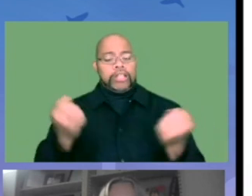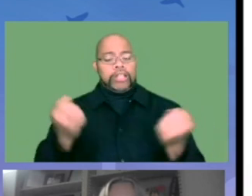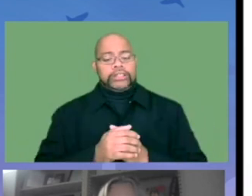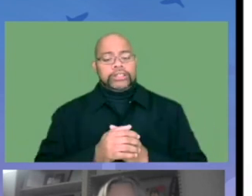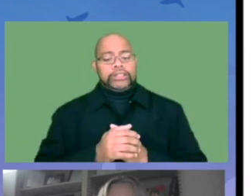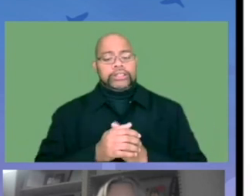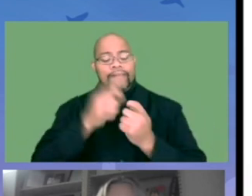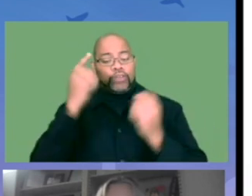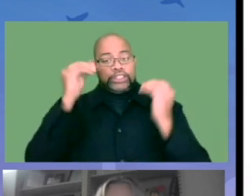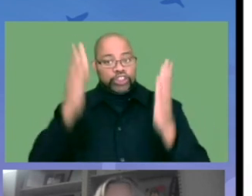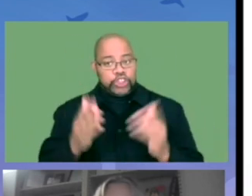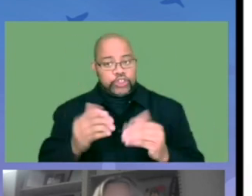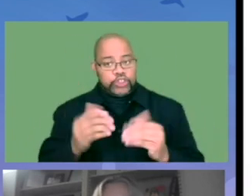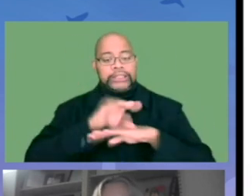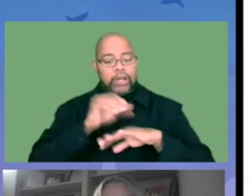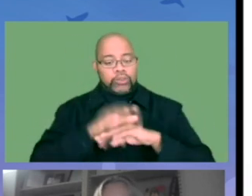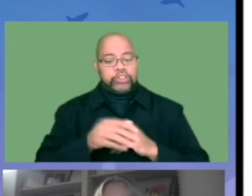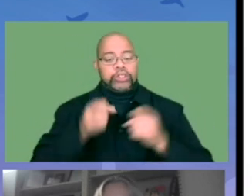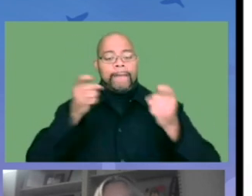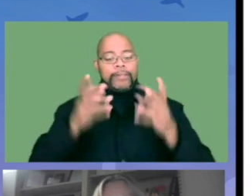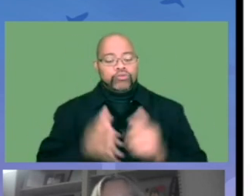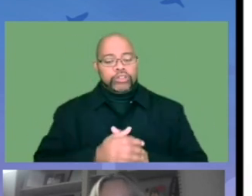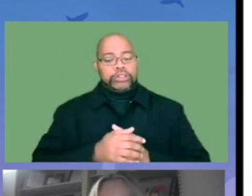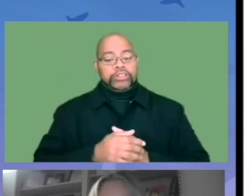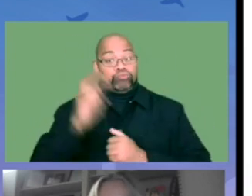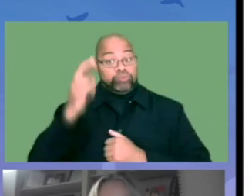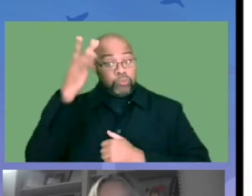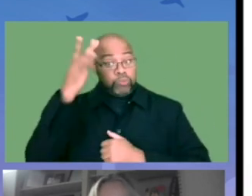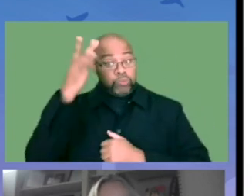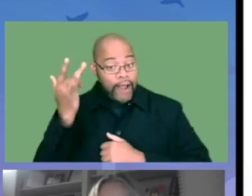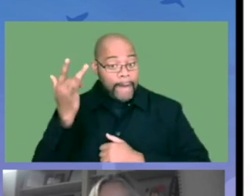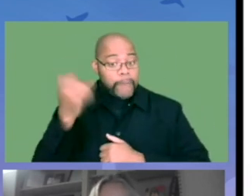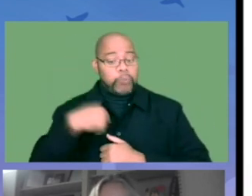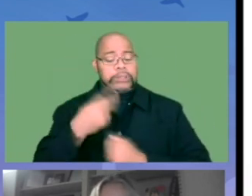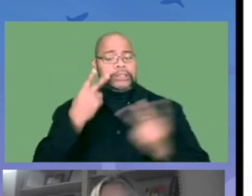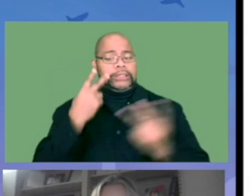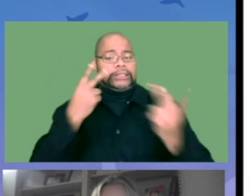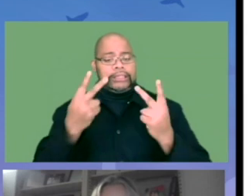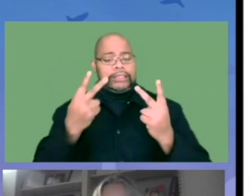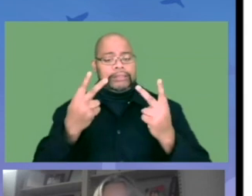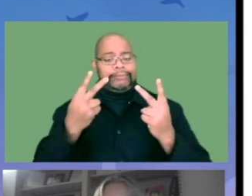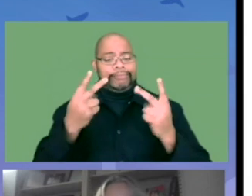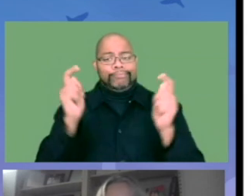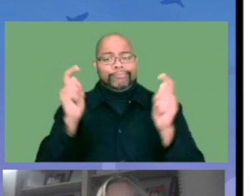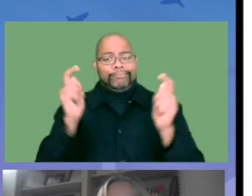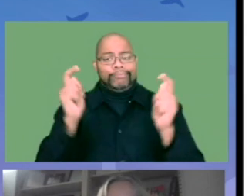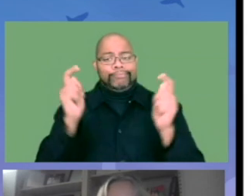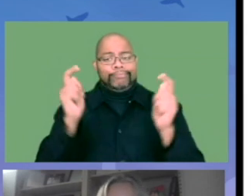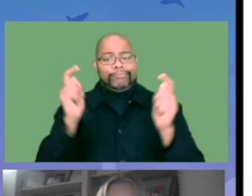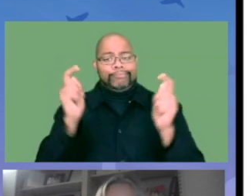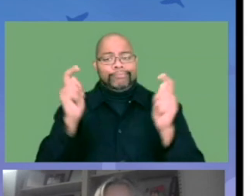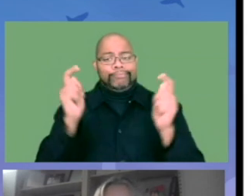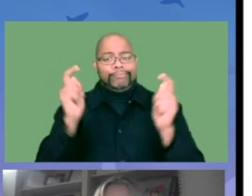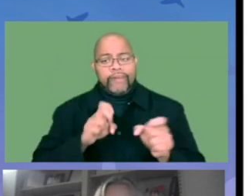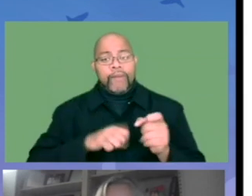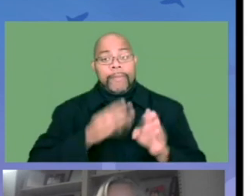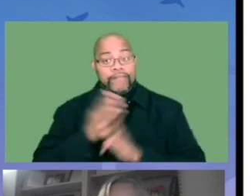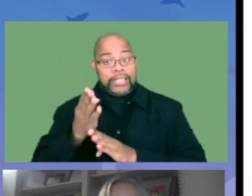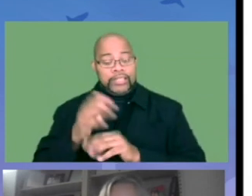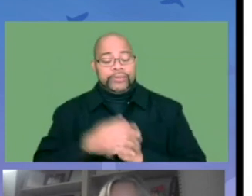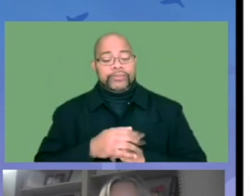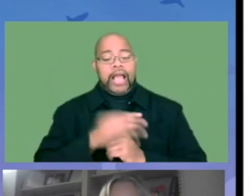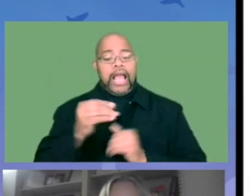Most recently, about a week ago, we just released our request for proposals. And with our